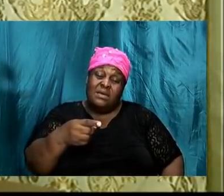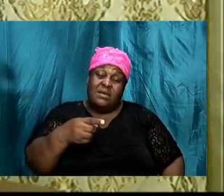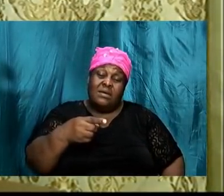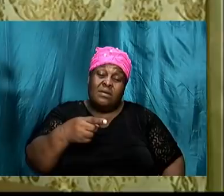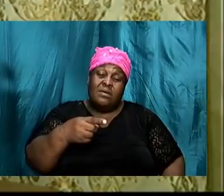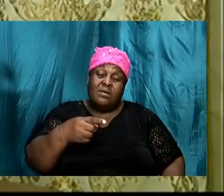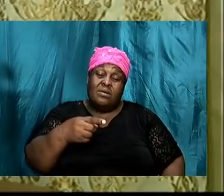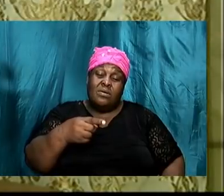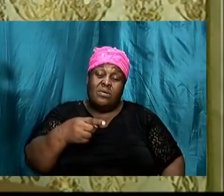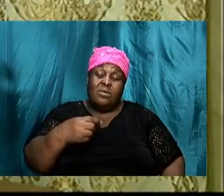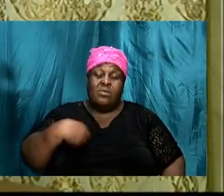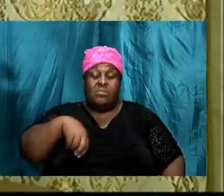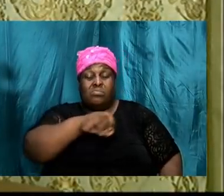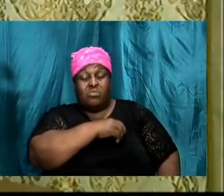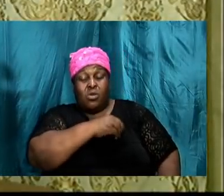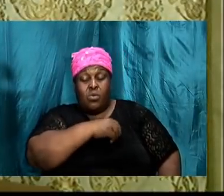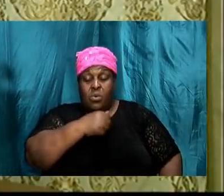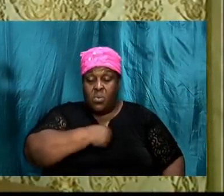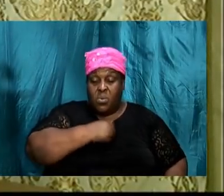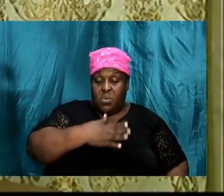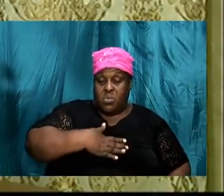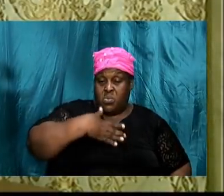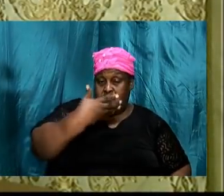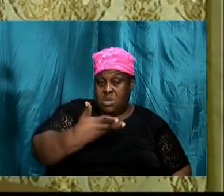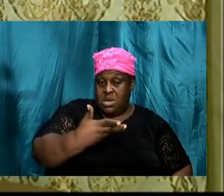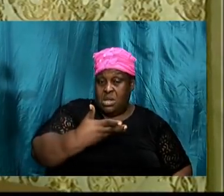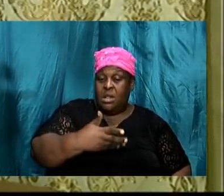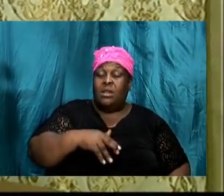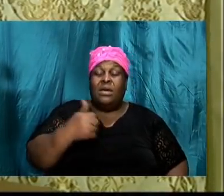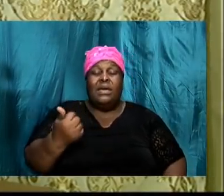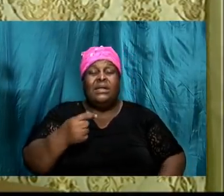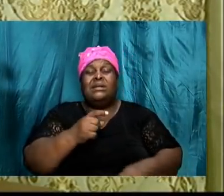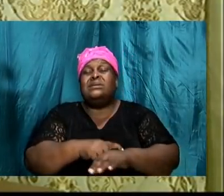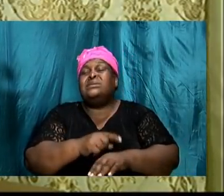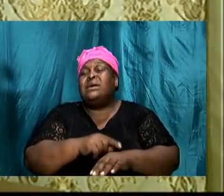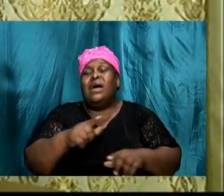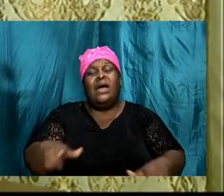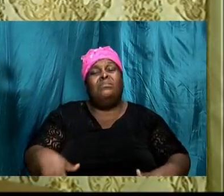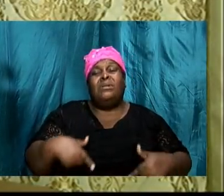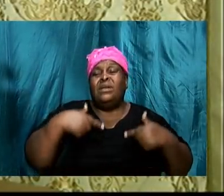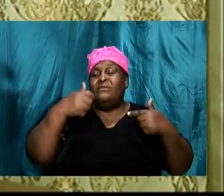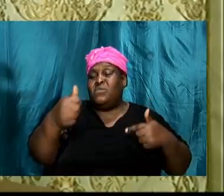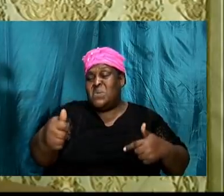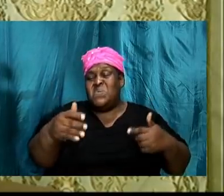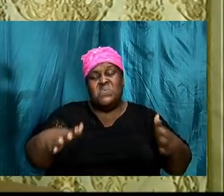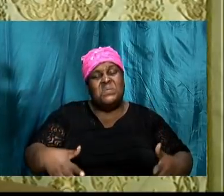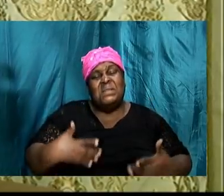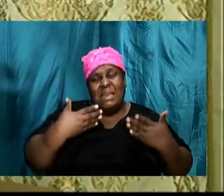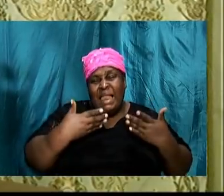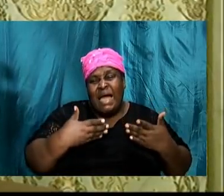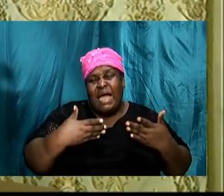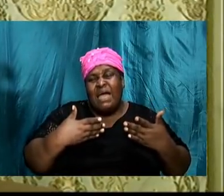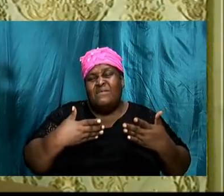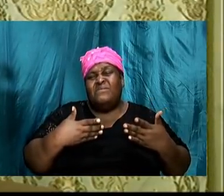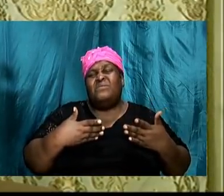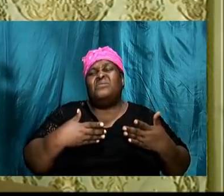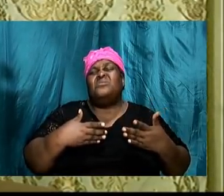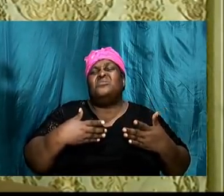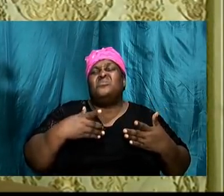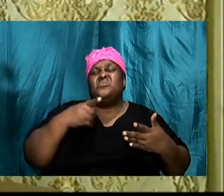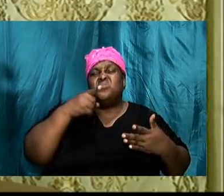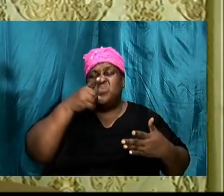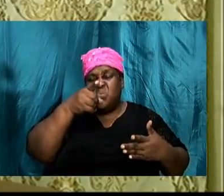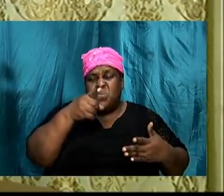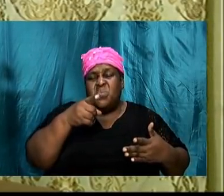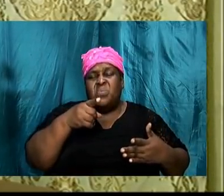we do that, anytime we live our life this way, you are going to find that we end up in situation, and then we are going to wonder,